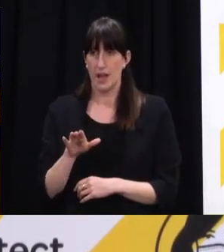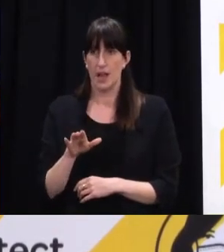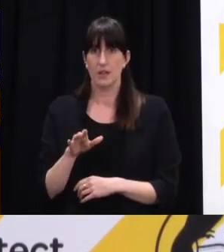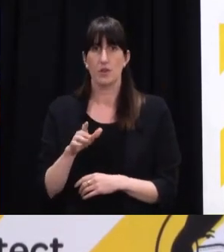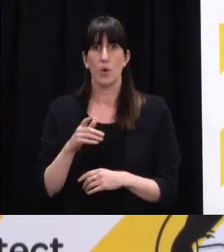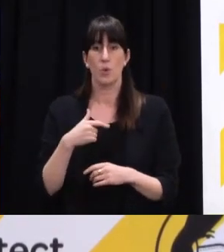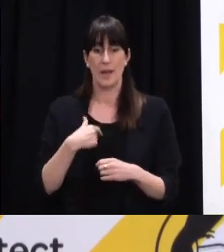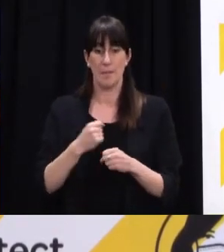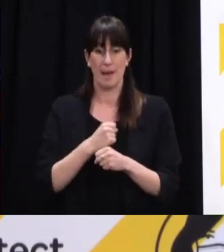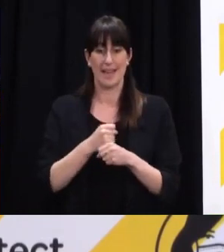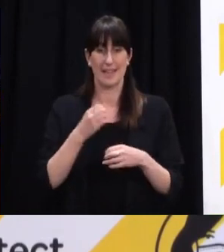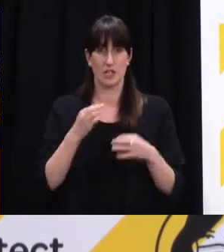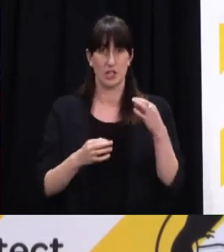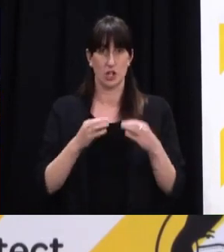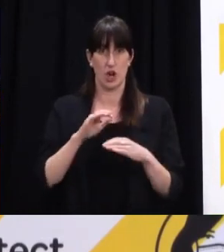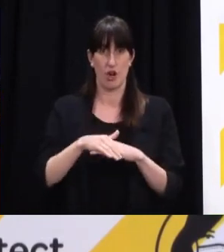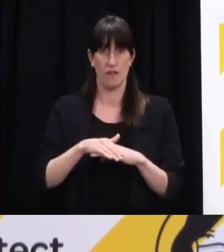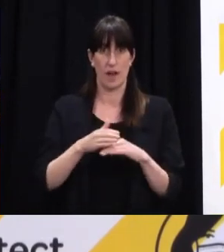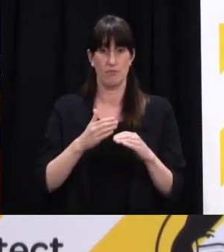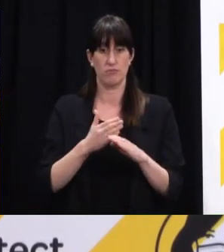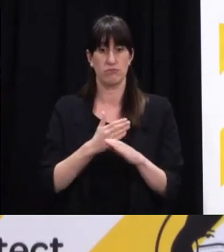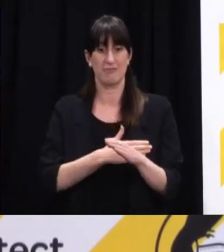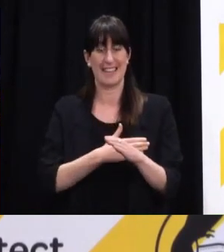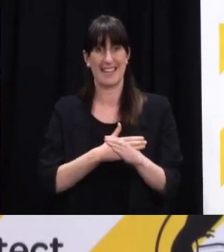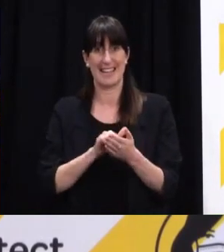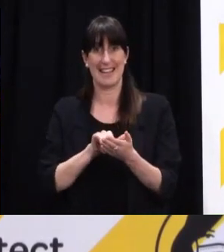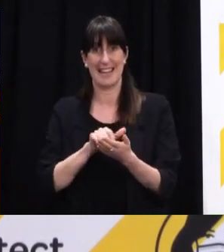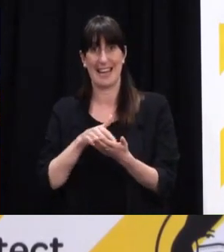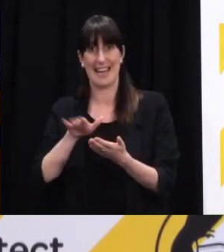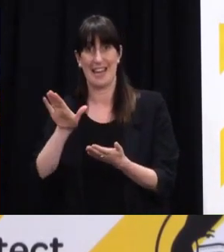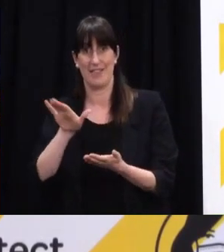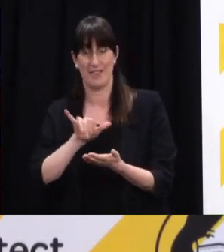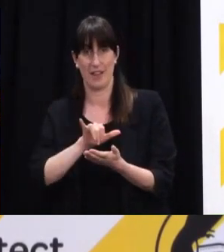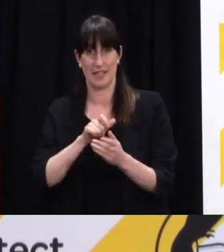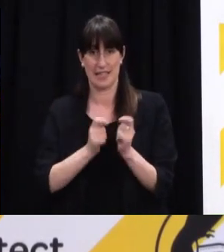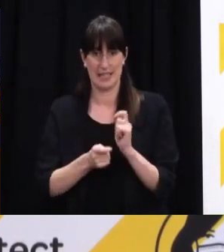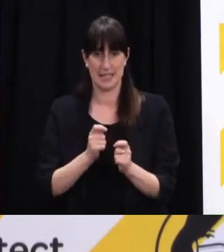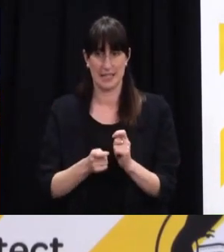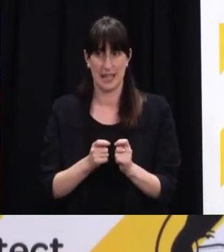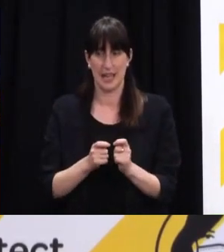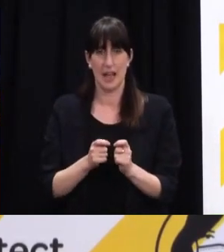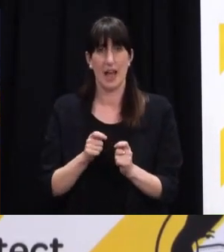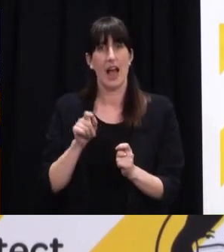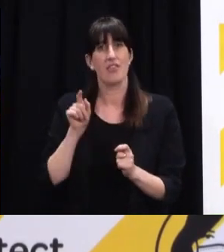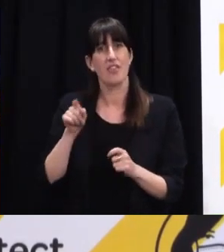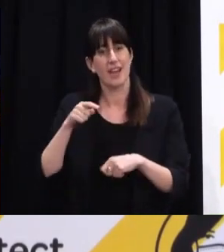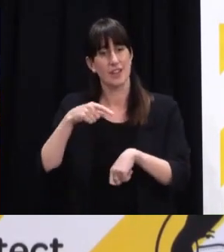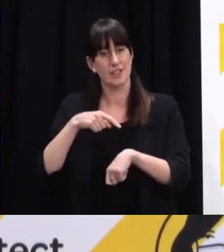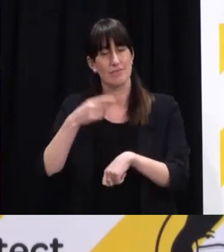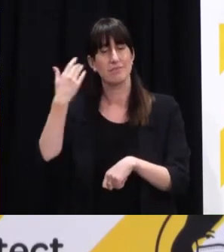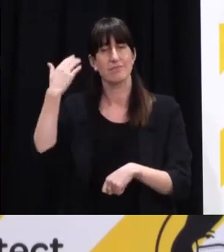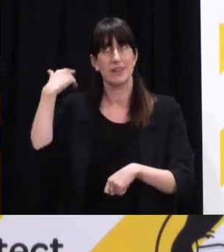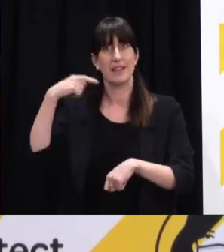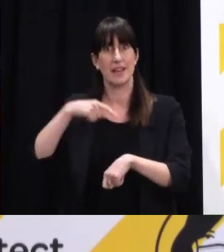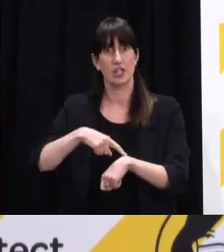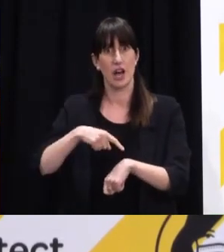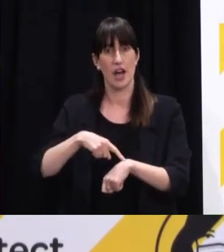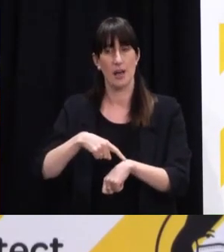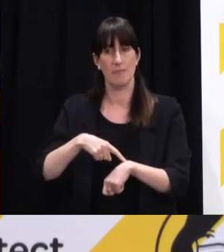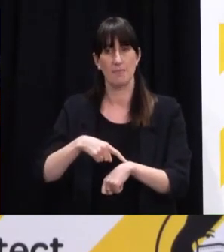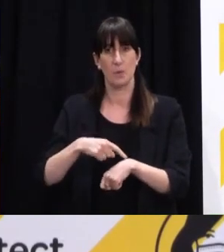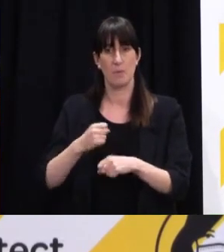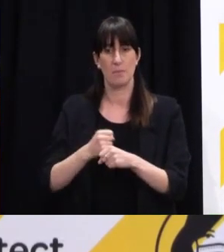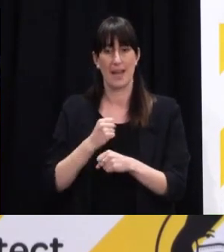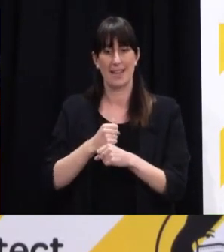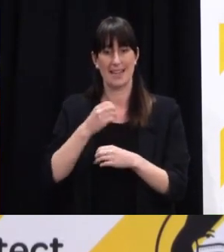-departure testing requirements, people had for quite some time been unable to travel from New South Wales into New Zealand. A decision